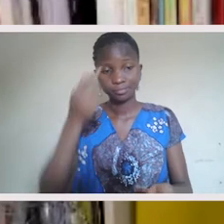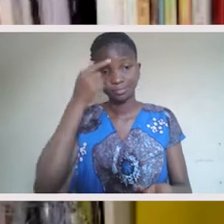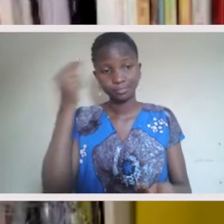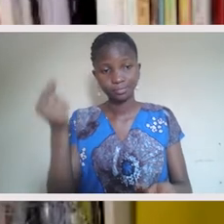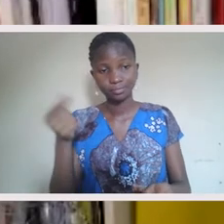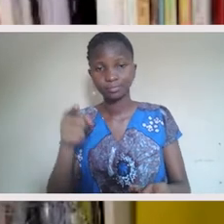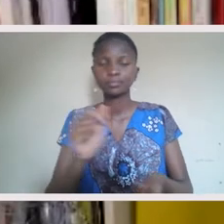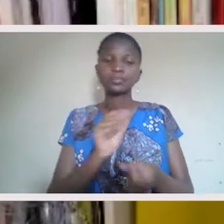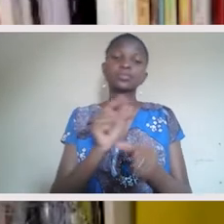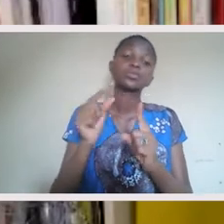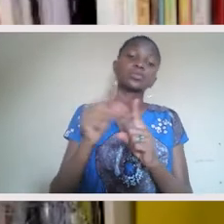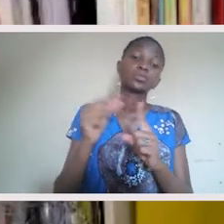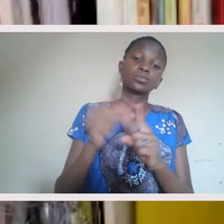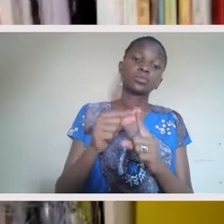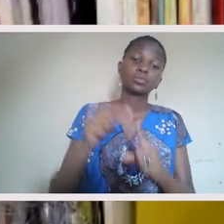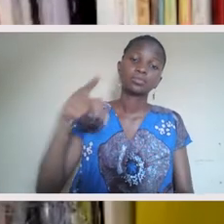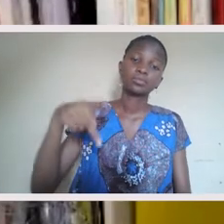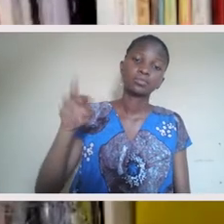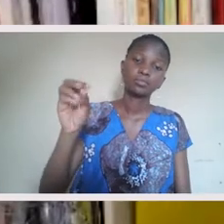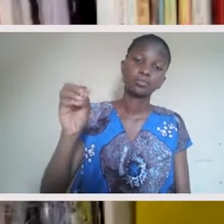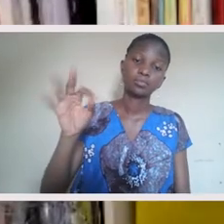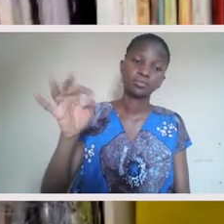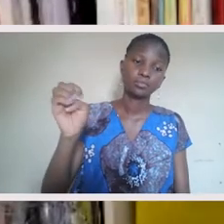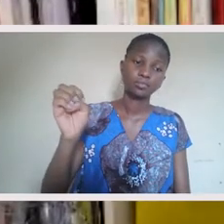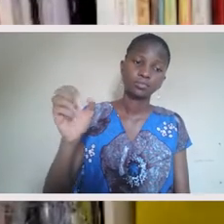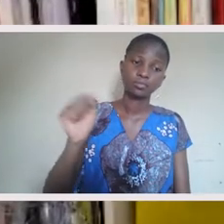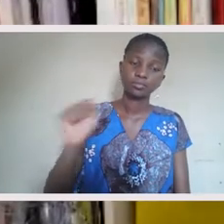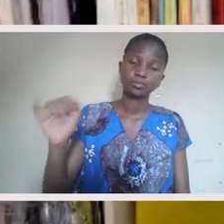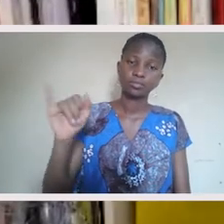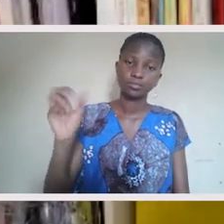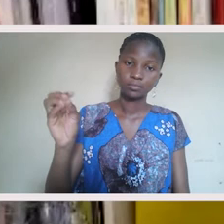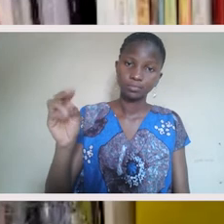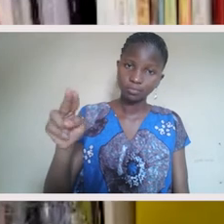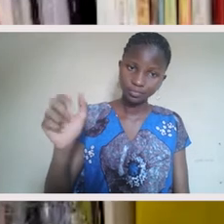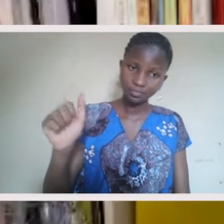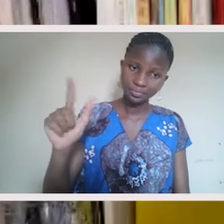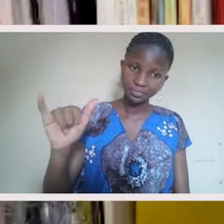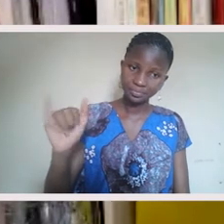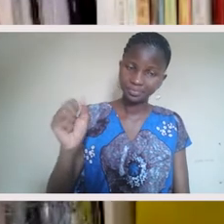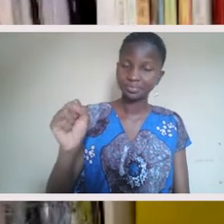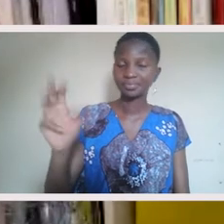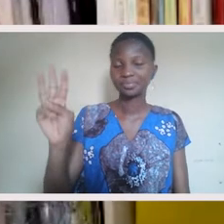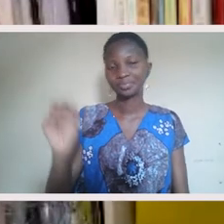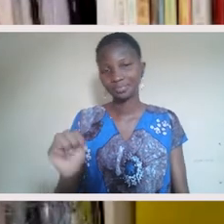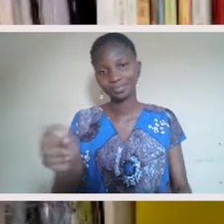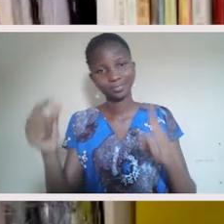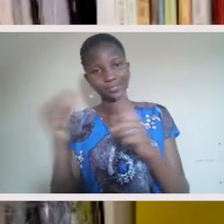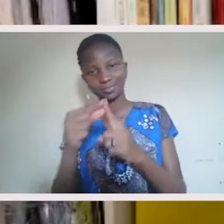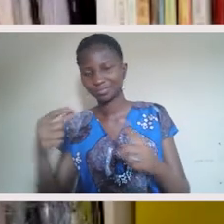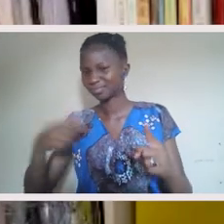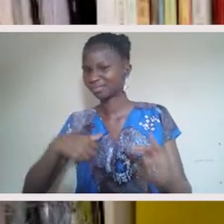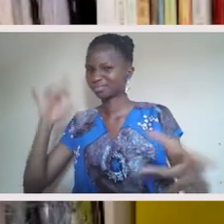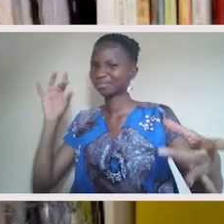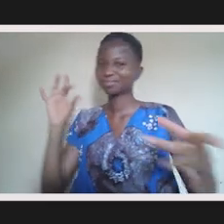conversations, um, because, uh, the word professionalism, I, me, words and I, we have this really